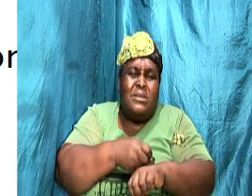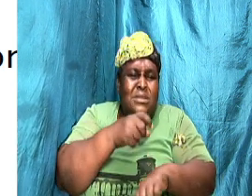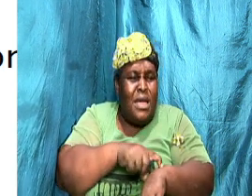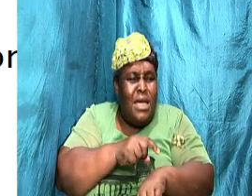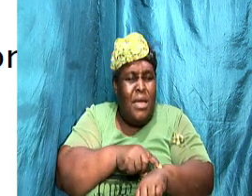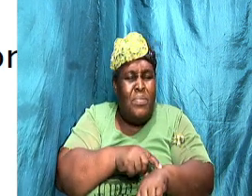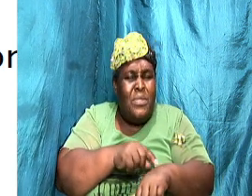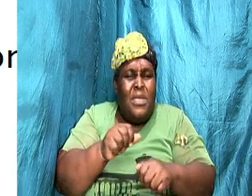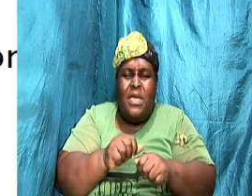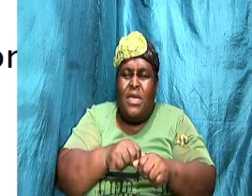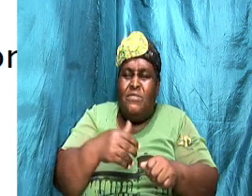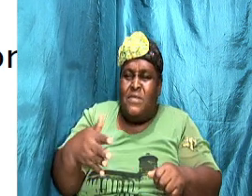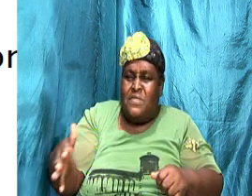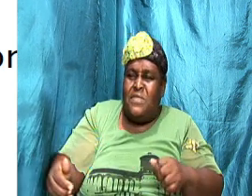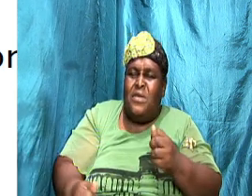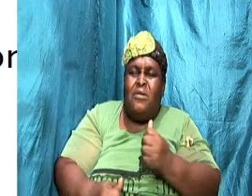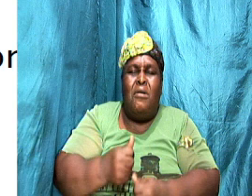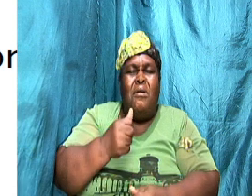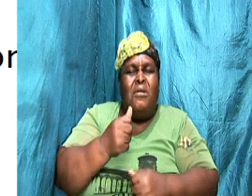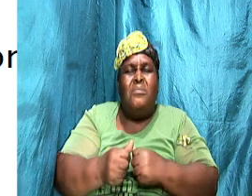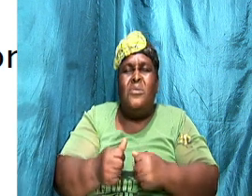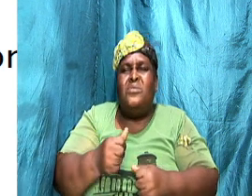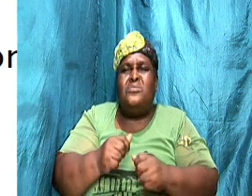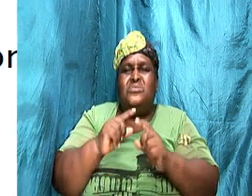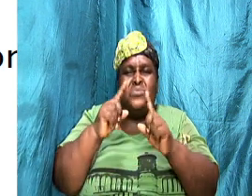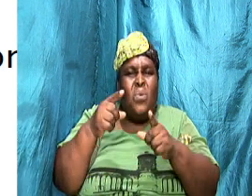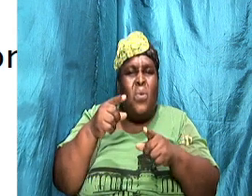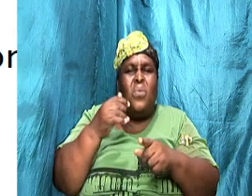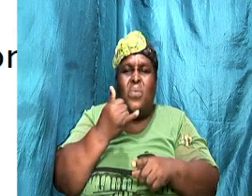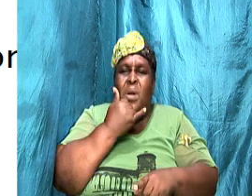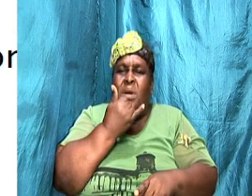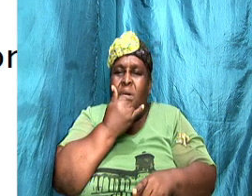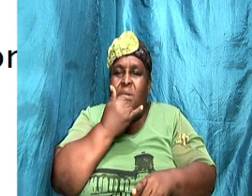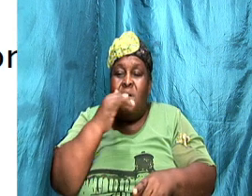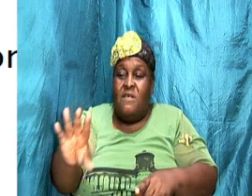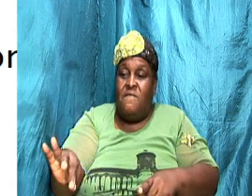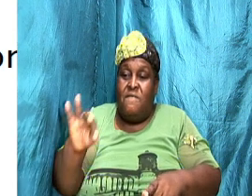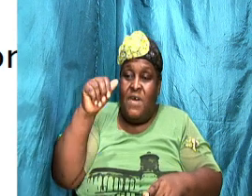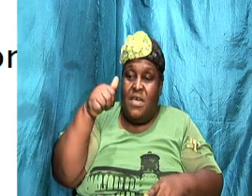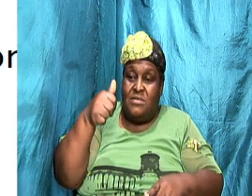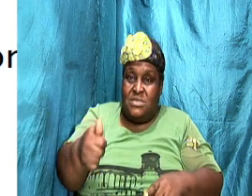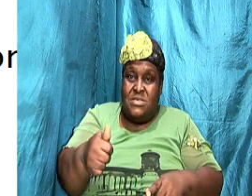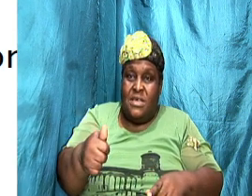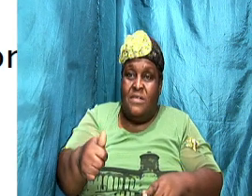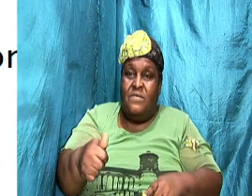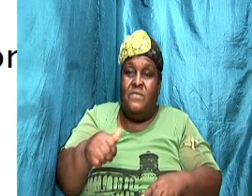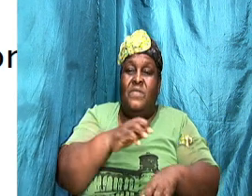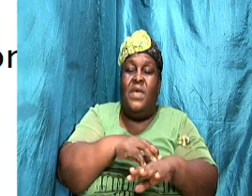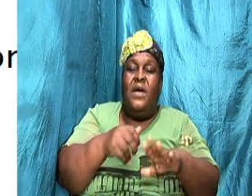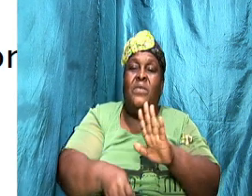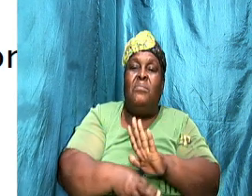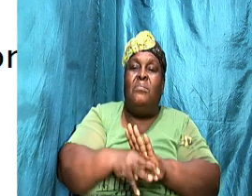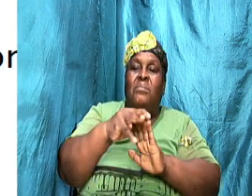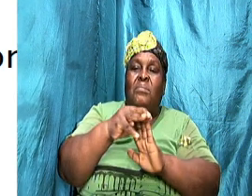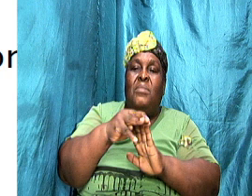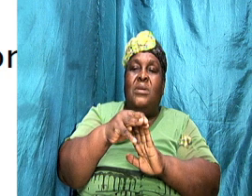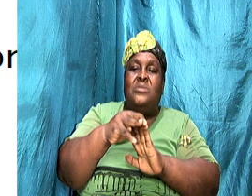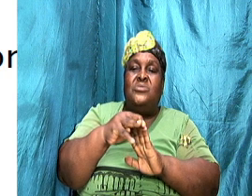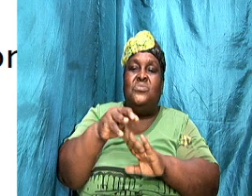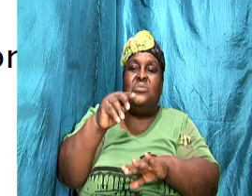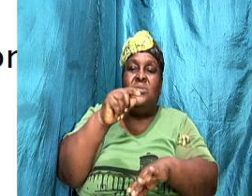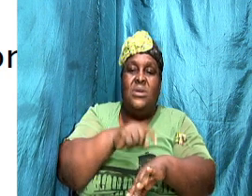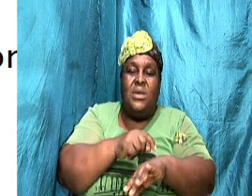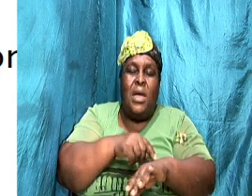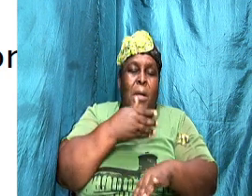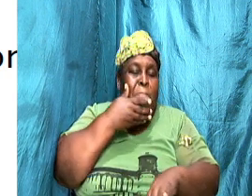went wrong but look here we find ourselves now at the mature stage and we are better